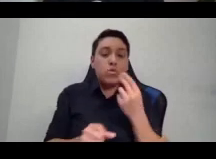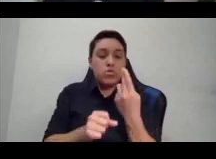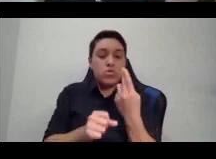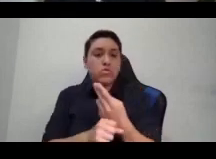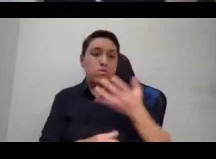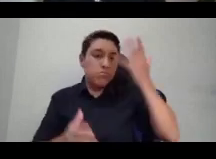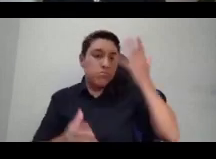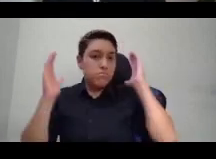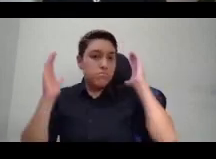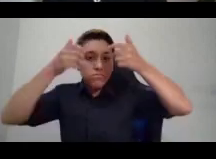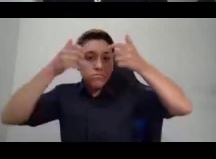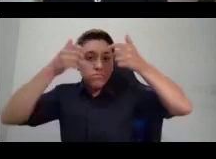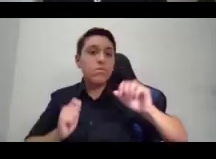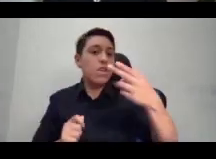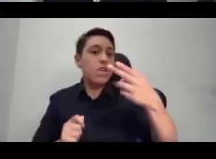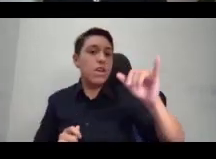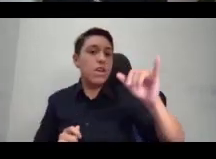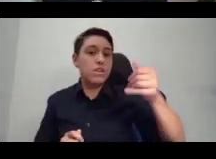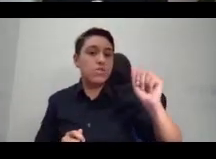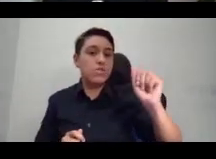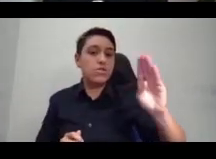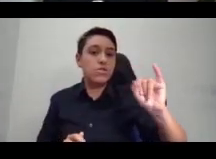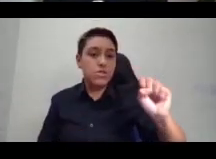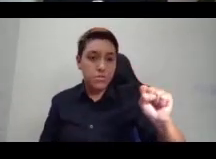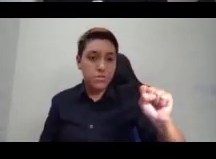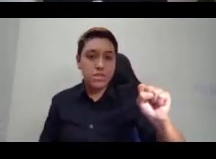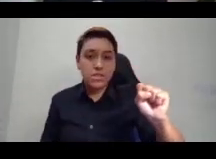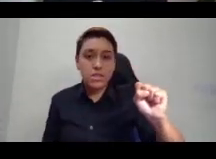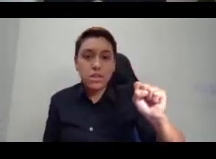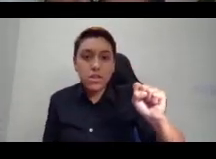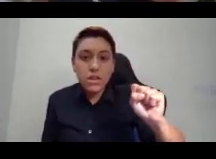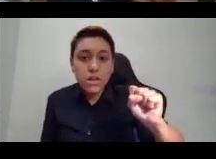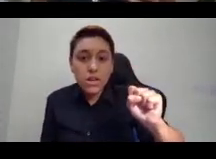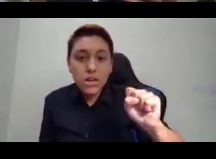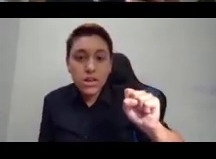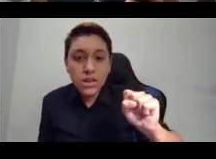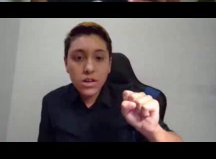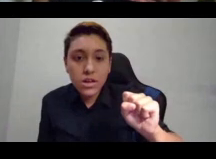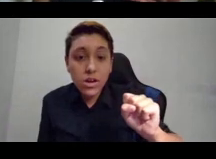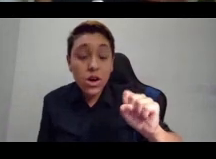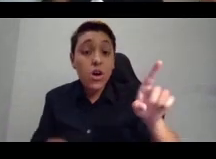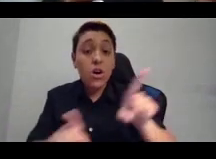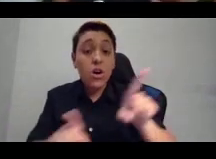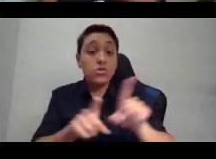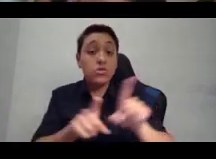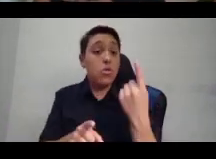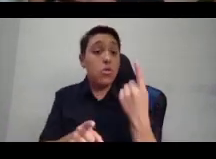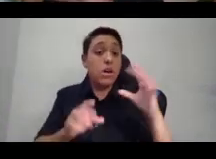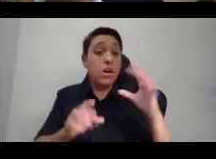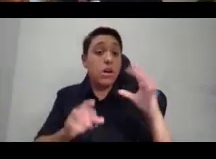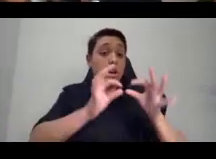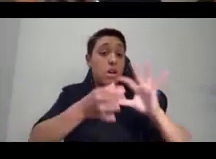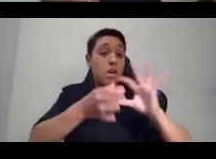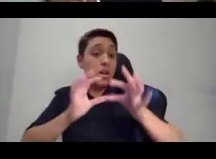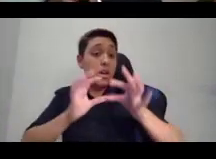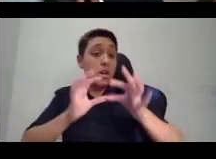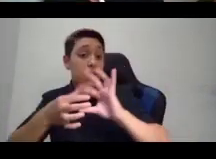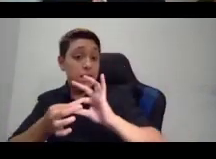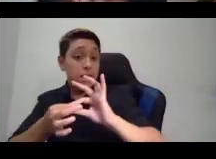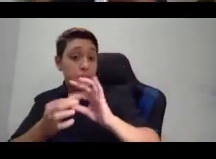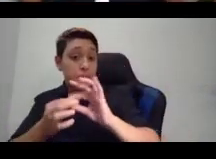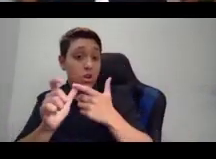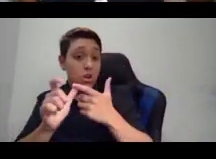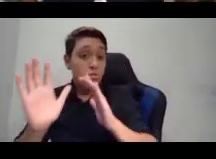of Castro Semenya, the Olympic runner. The Olympic, the International Olympic Committee actually